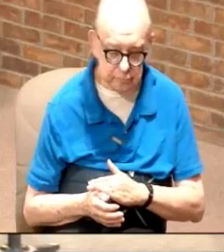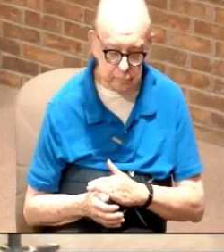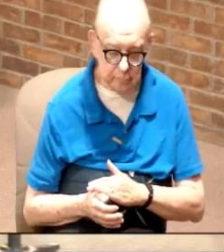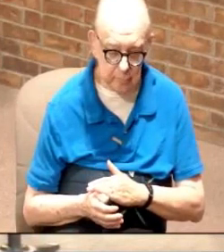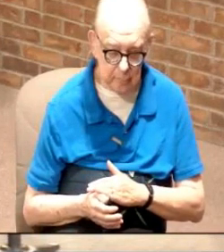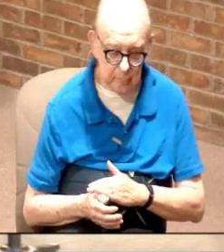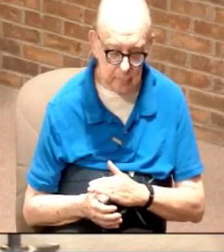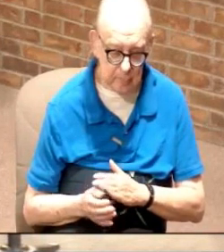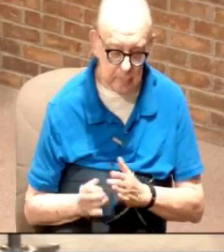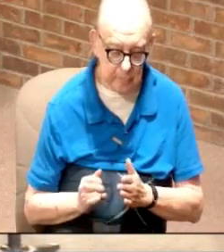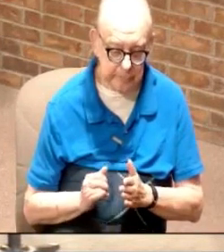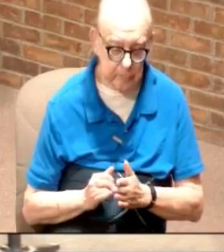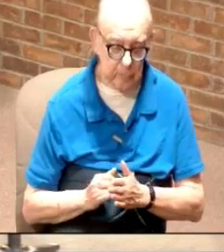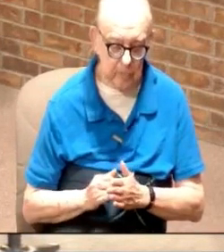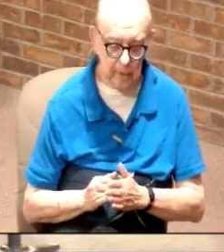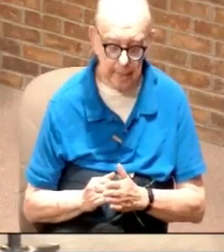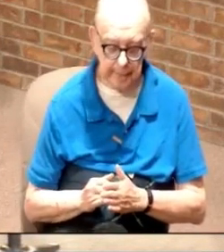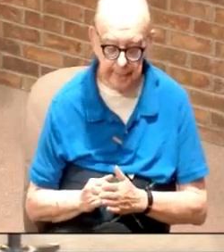is this